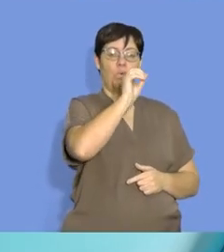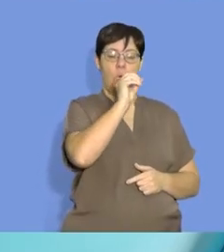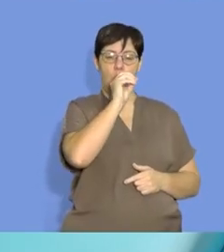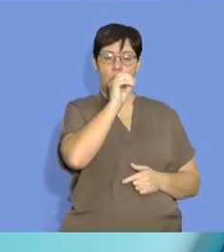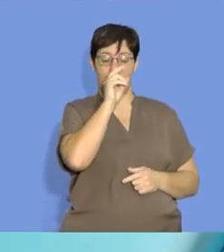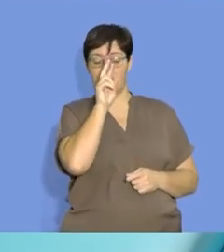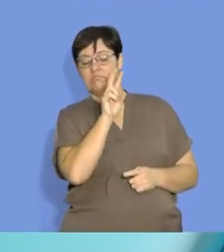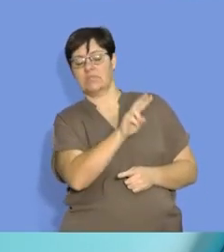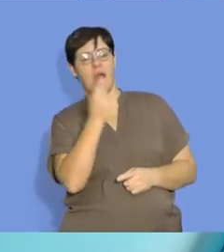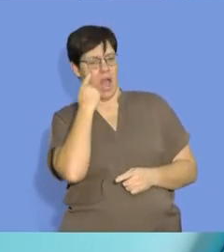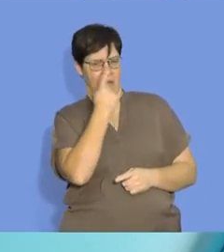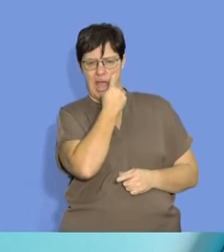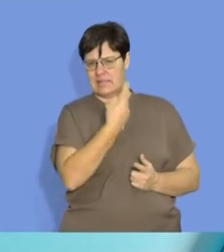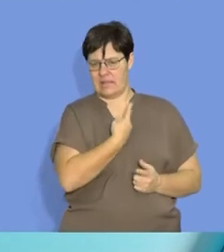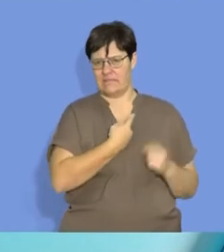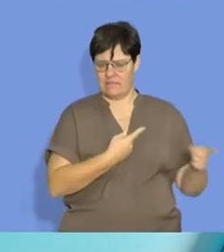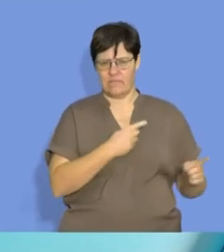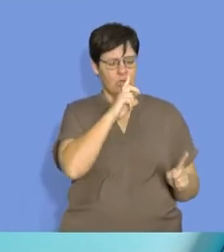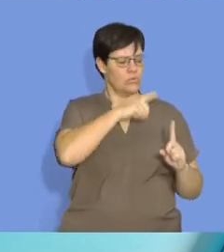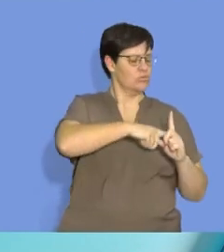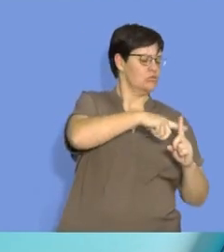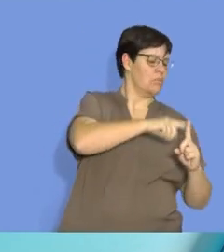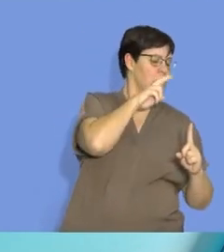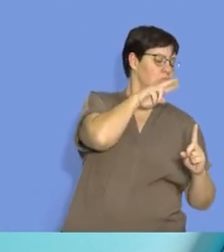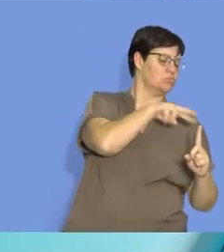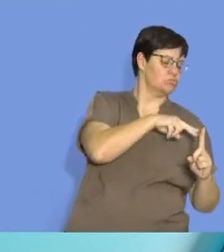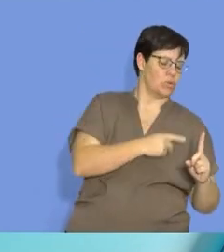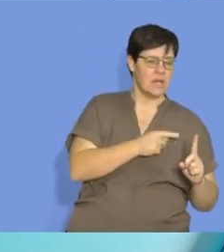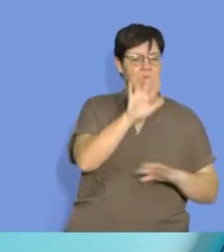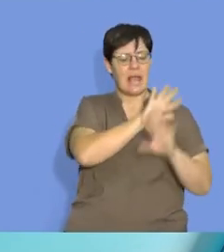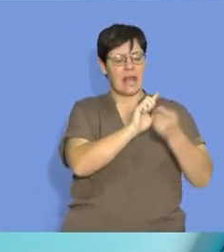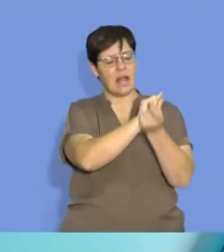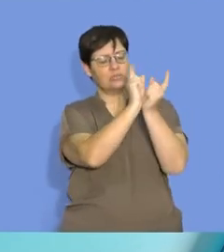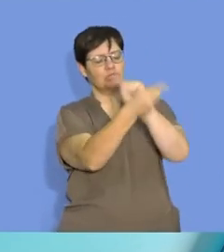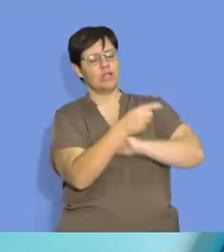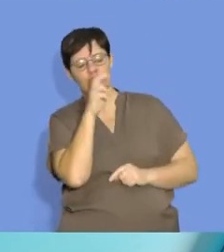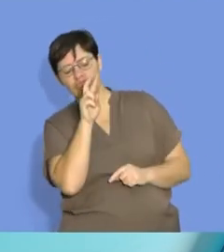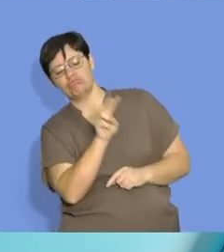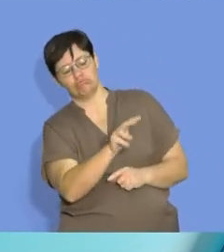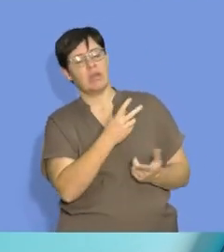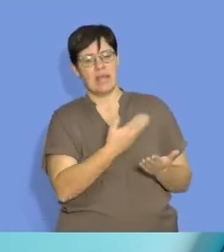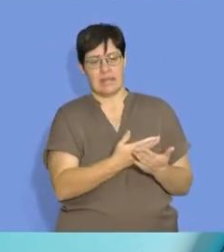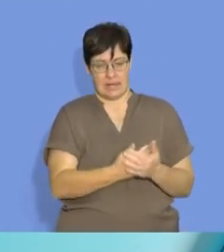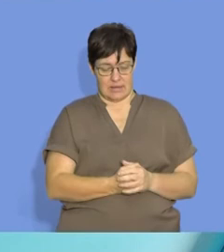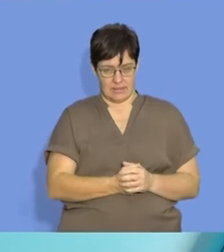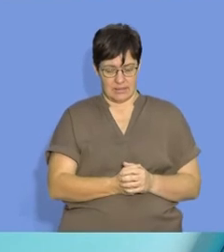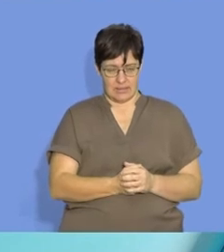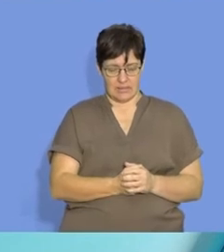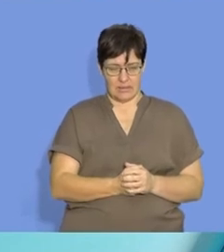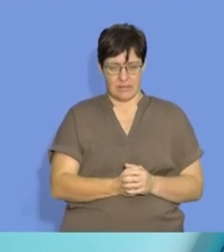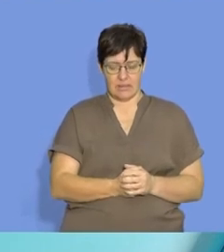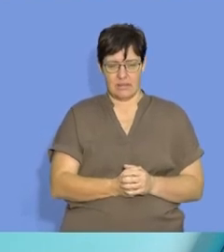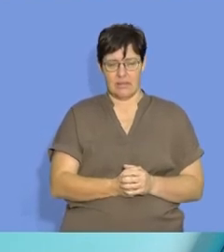reaction. We can see if we use a thermometer, there's a temperature change. We can see that there's a color change, like with the sulfur,